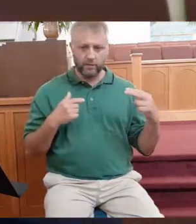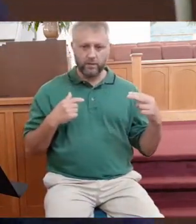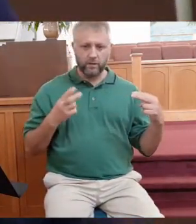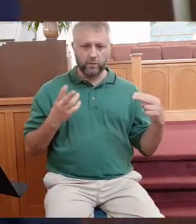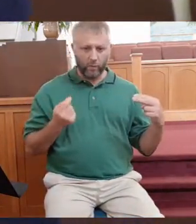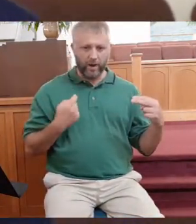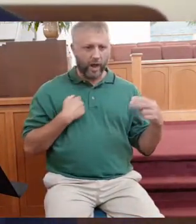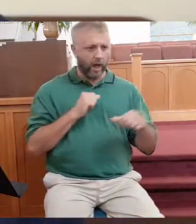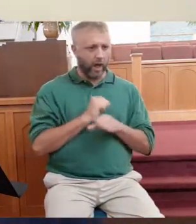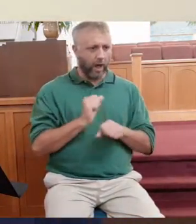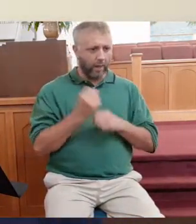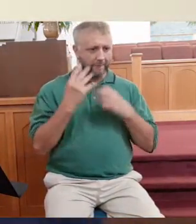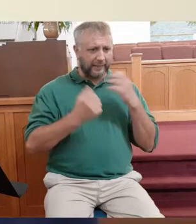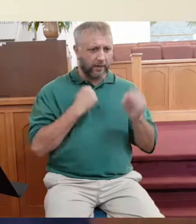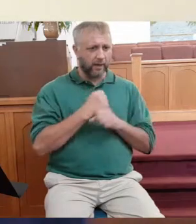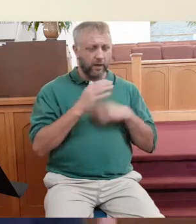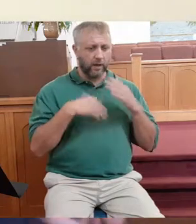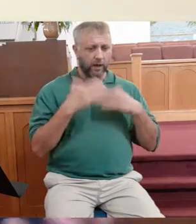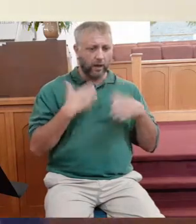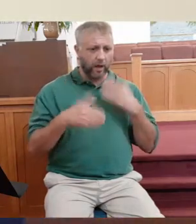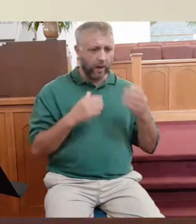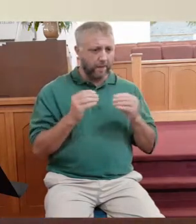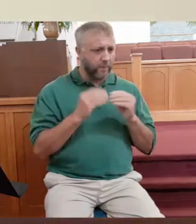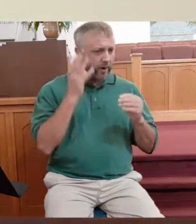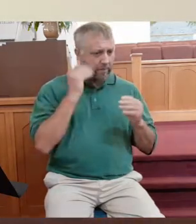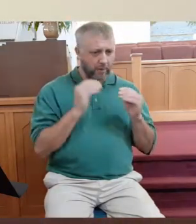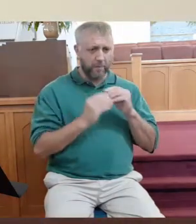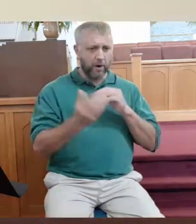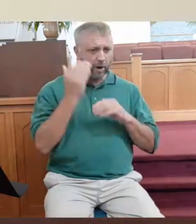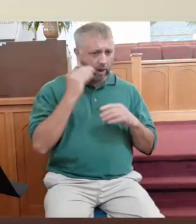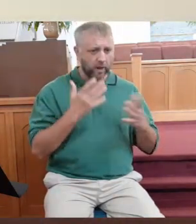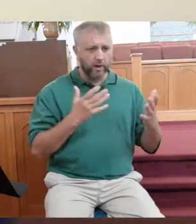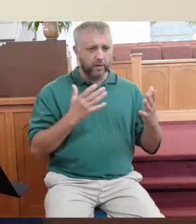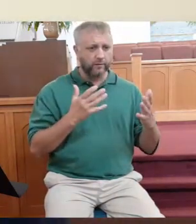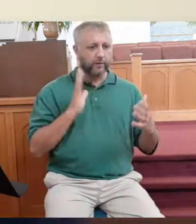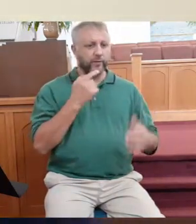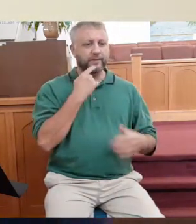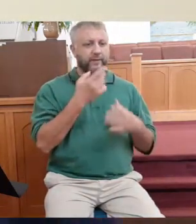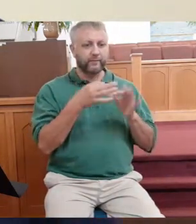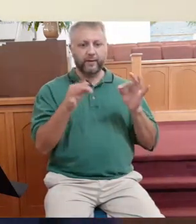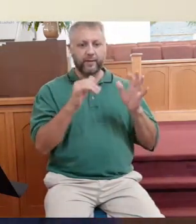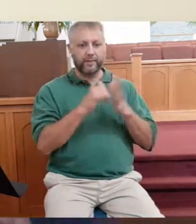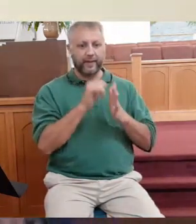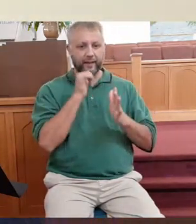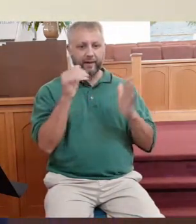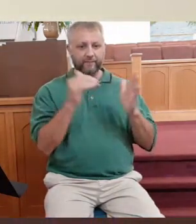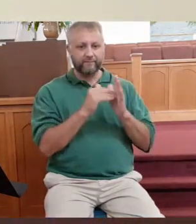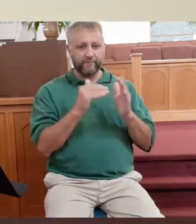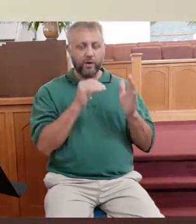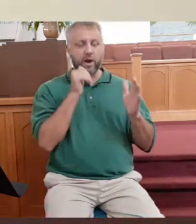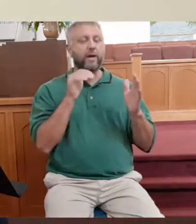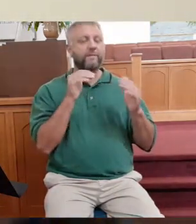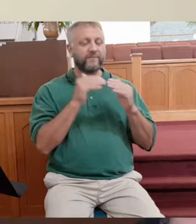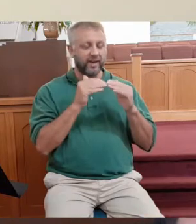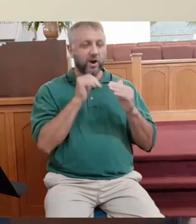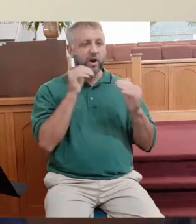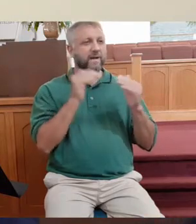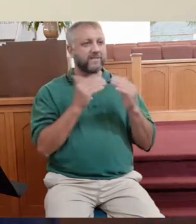the seniority built up, and is rewarded with that promotion, we would all say, that's not